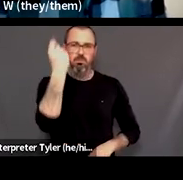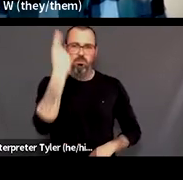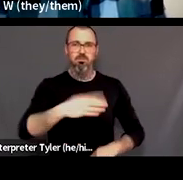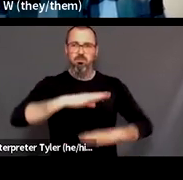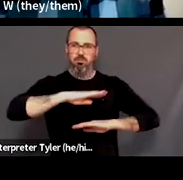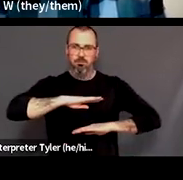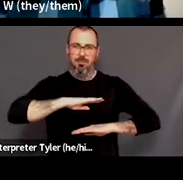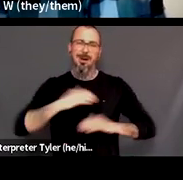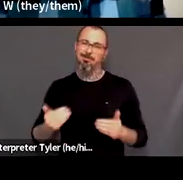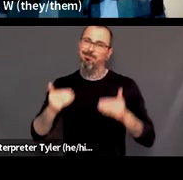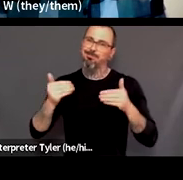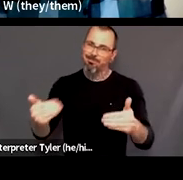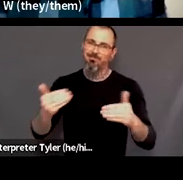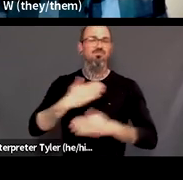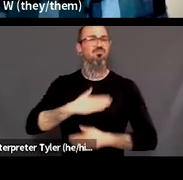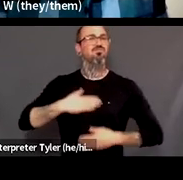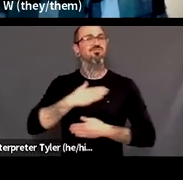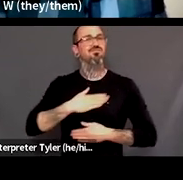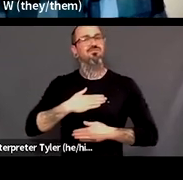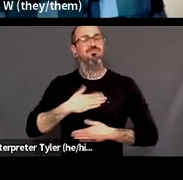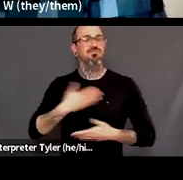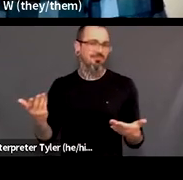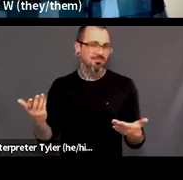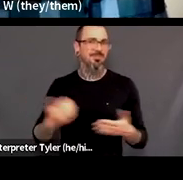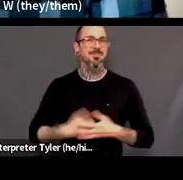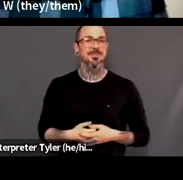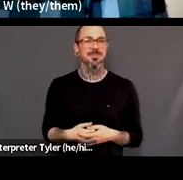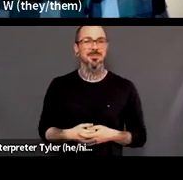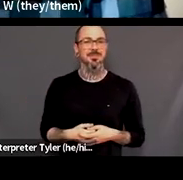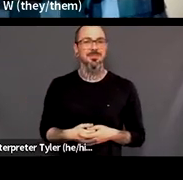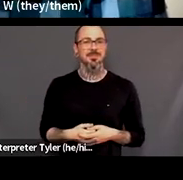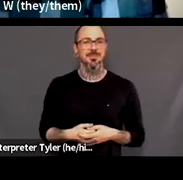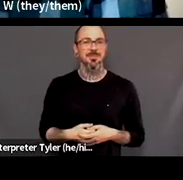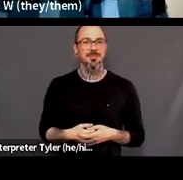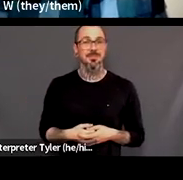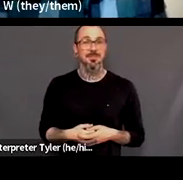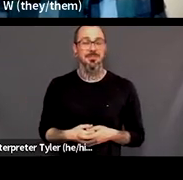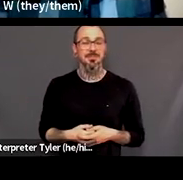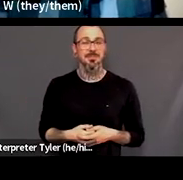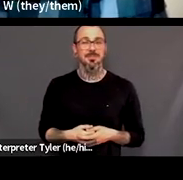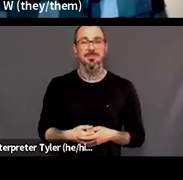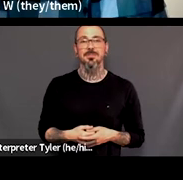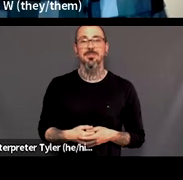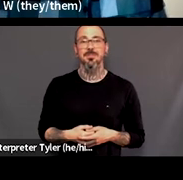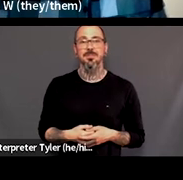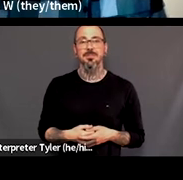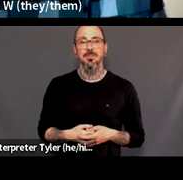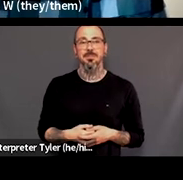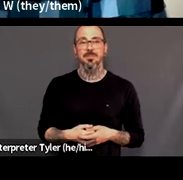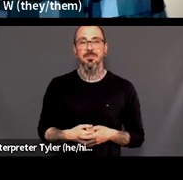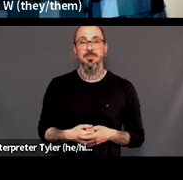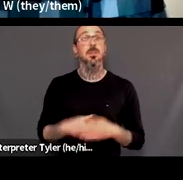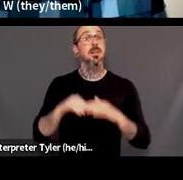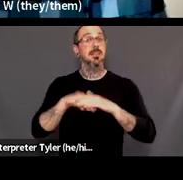go and able to enjoy our event to the best of everyone's abilities so for